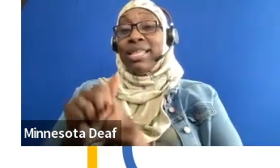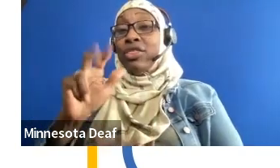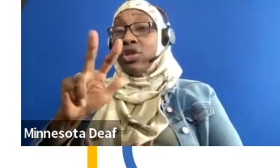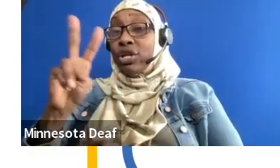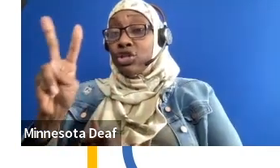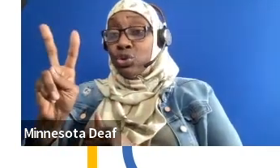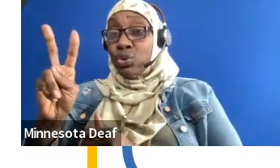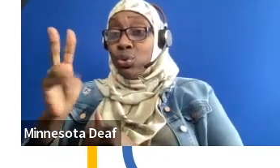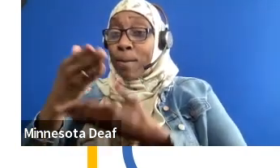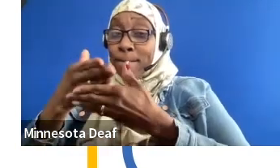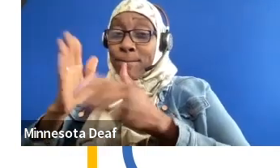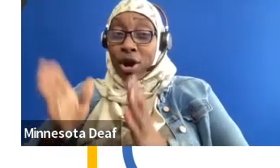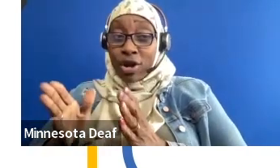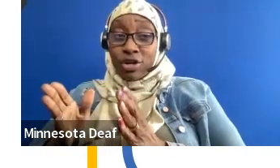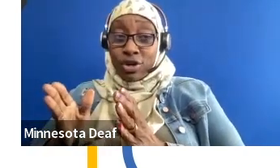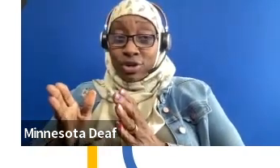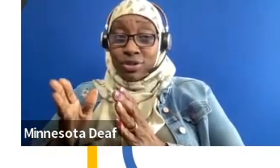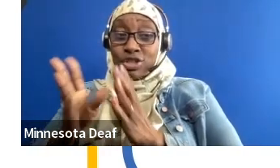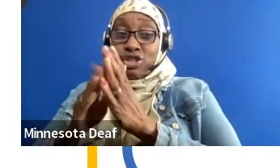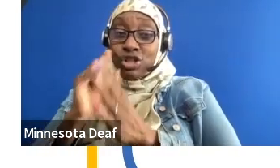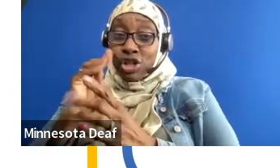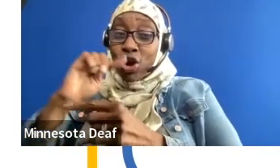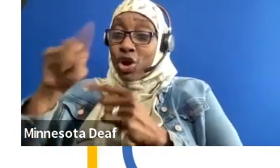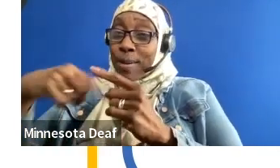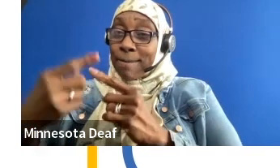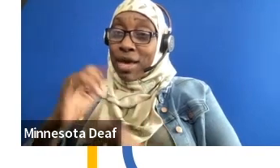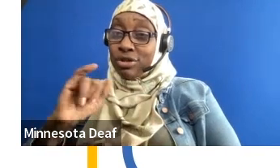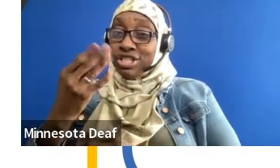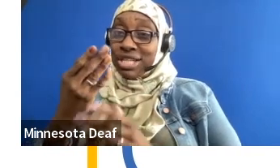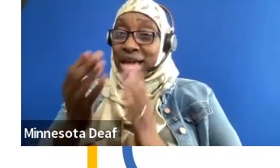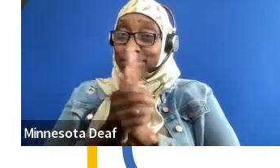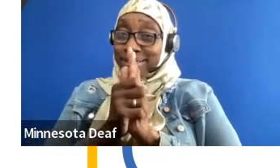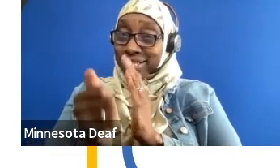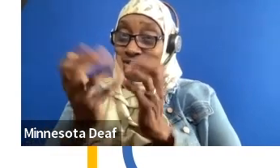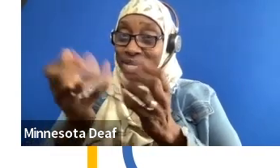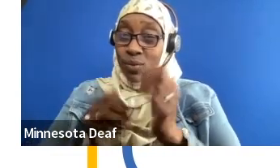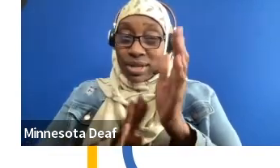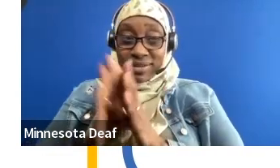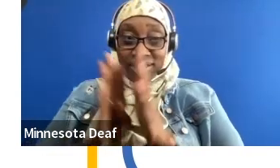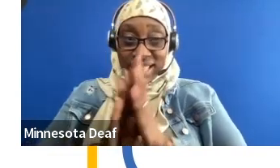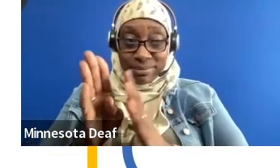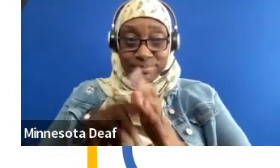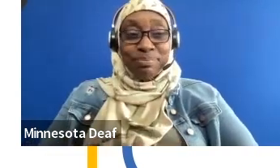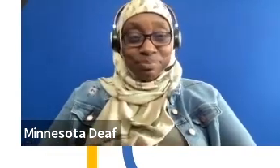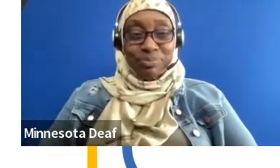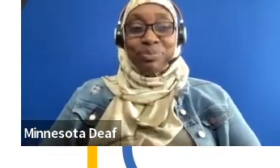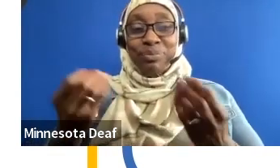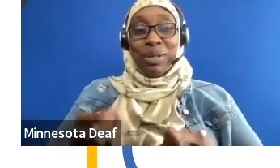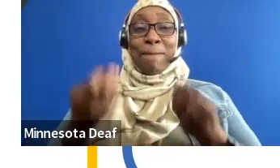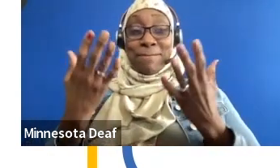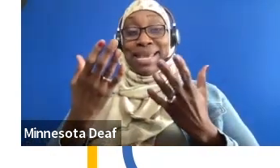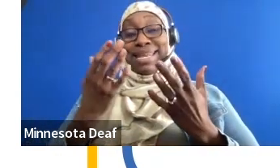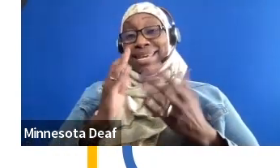The nice thing is that 100% of our business partners are like, PYD is really cool. I'm going to keep working with you guys, right? You like to hear that.